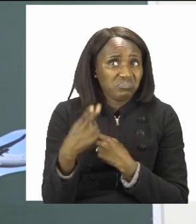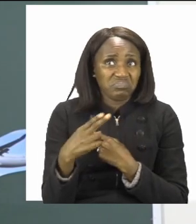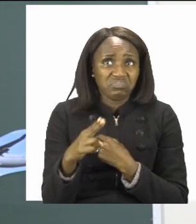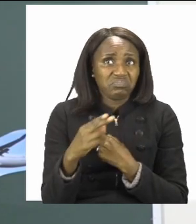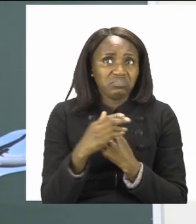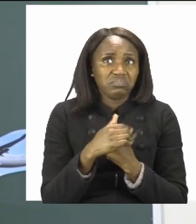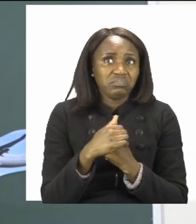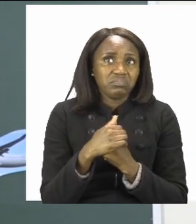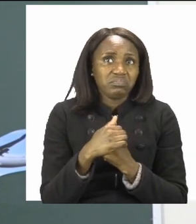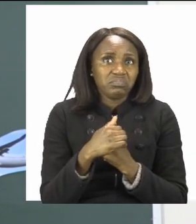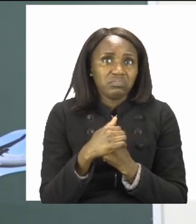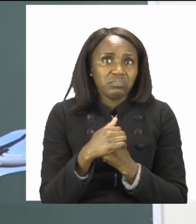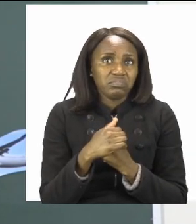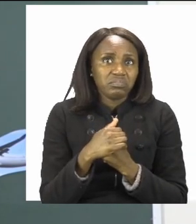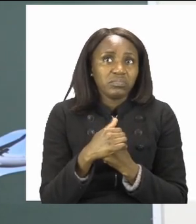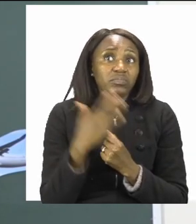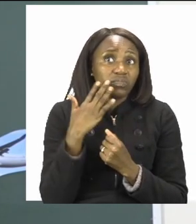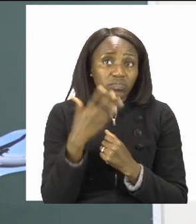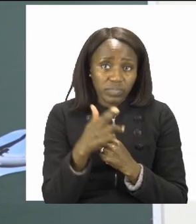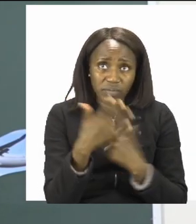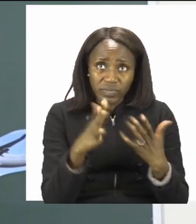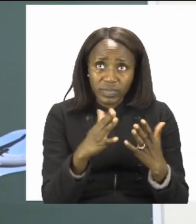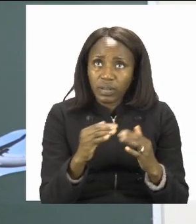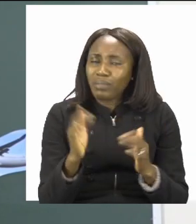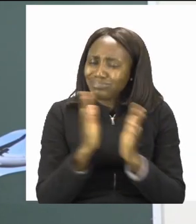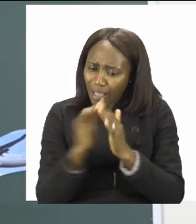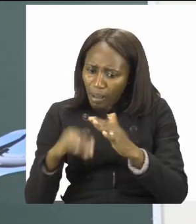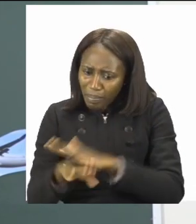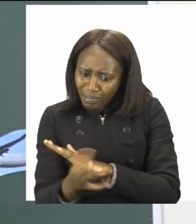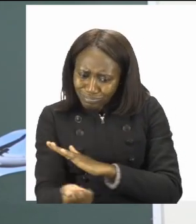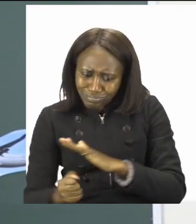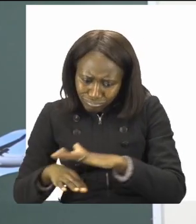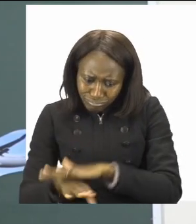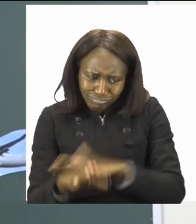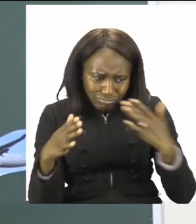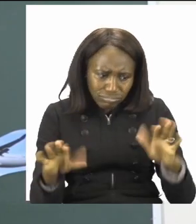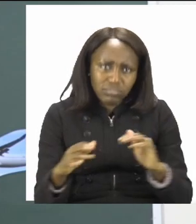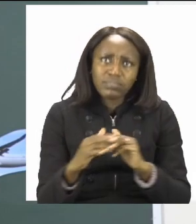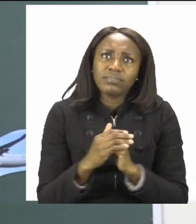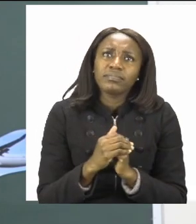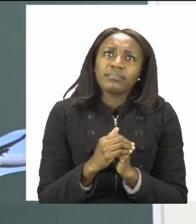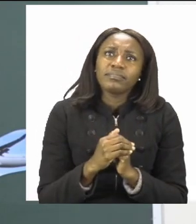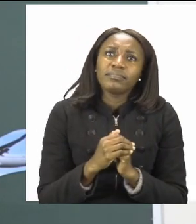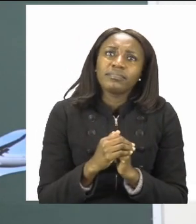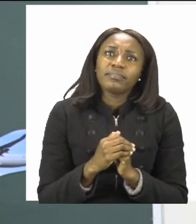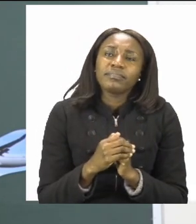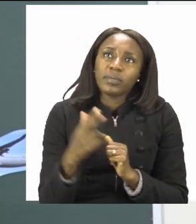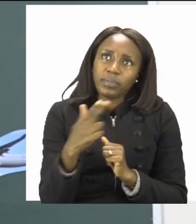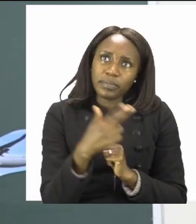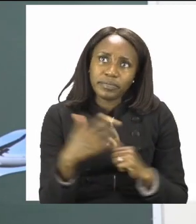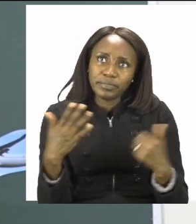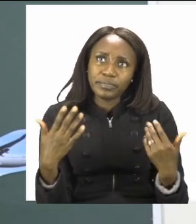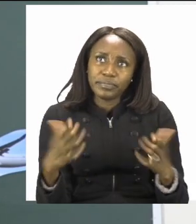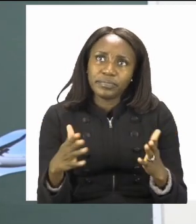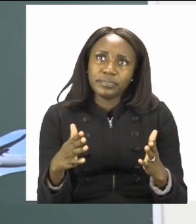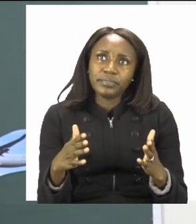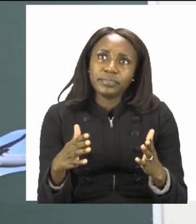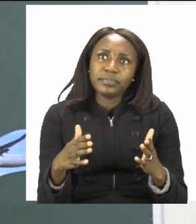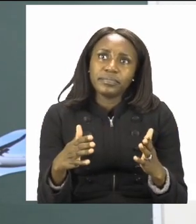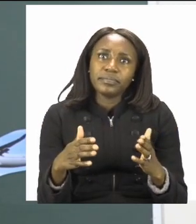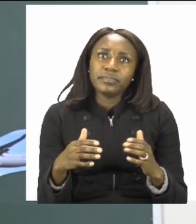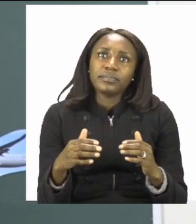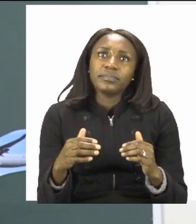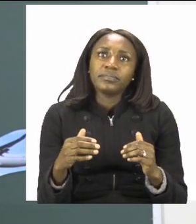done, please put your pair of scissors away. When the cards are cut, you need to put them between